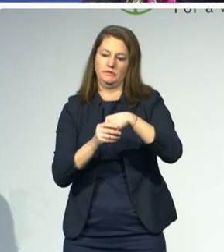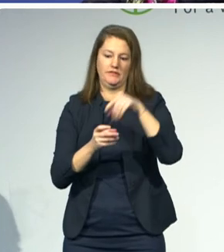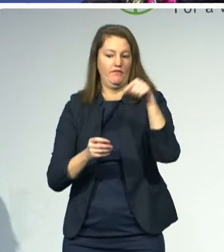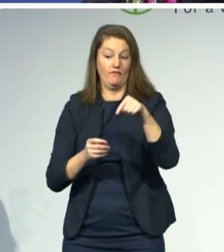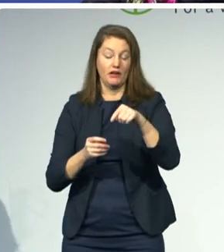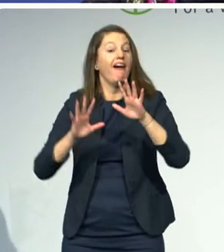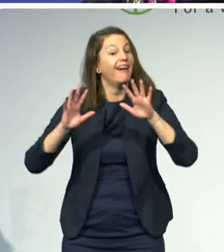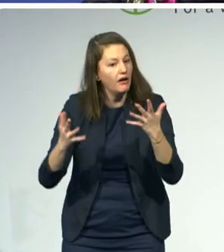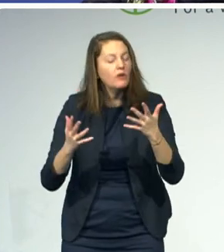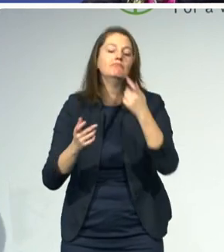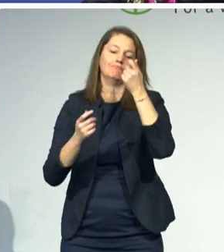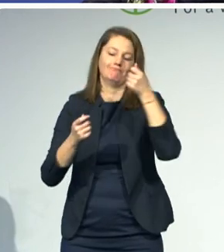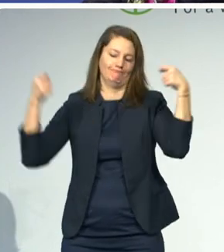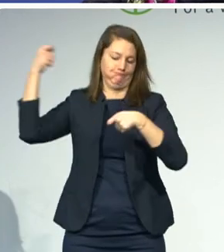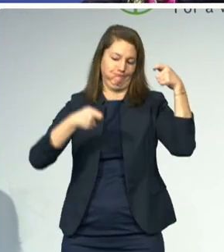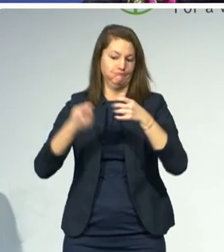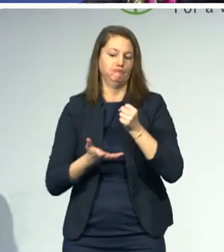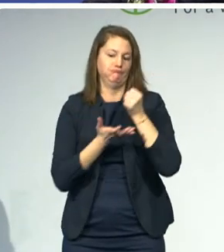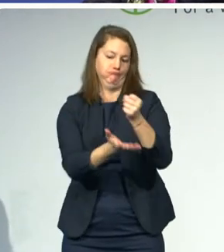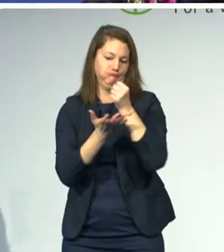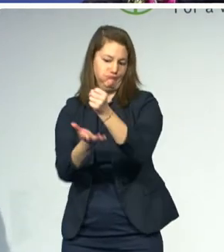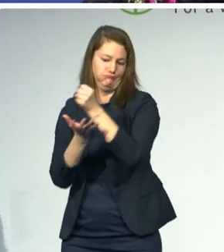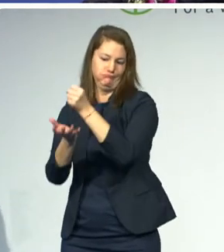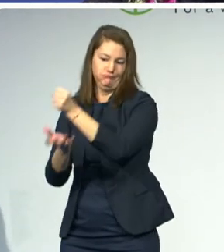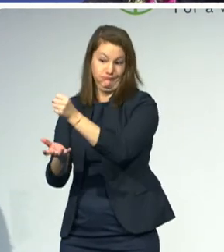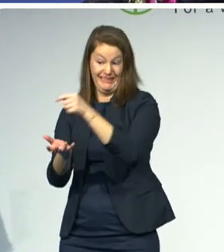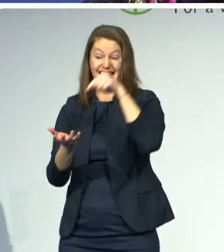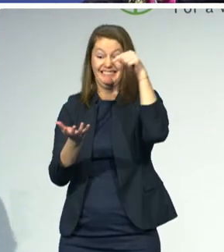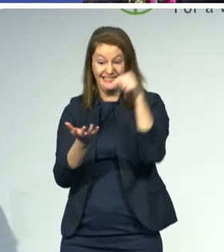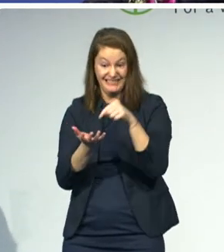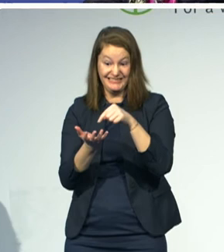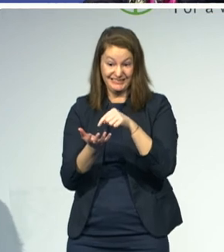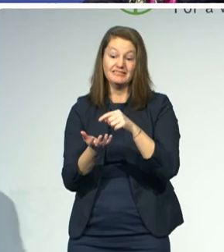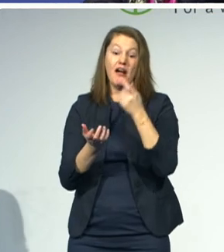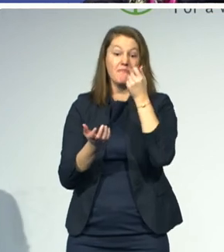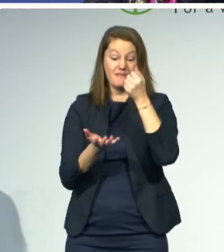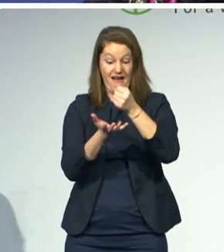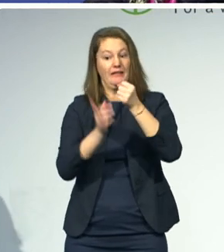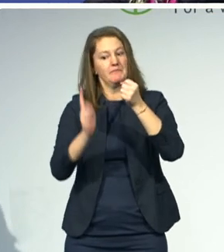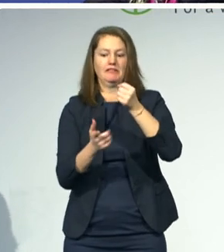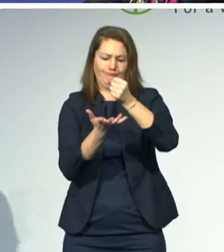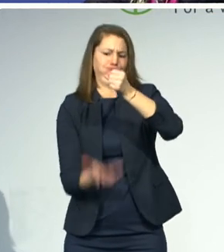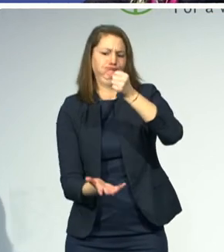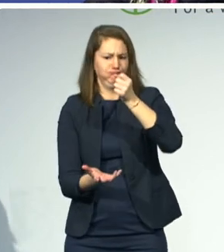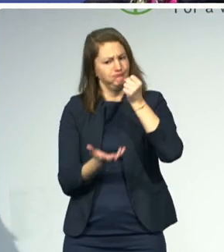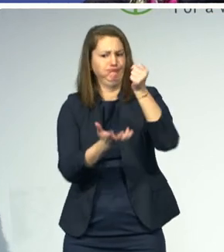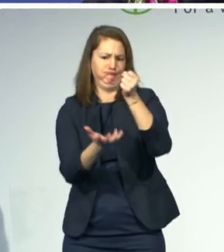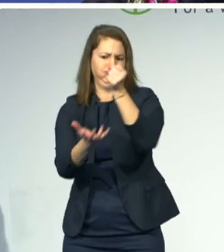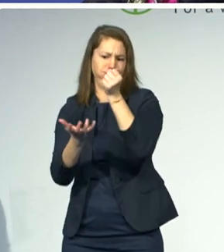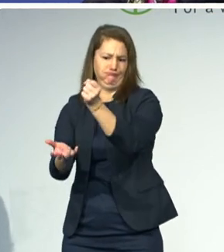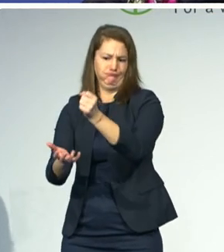We have only begun to scratch the surface in understanding how countries are investing in disability inclusive education.